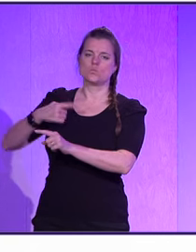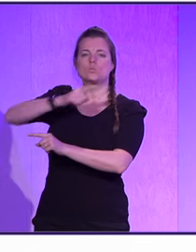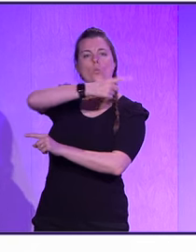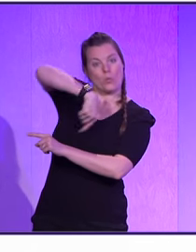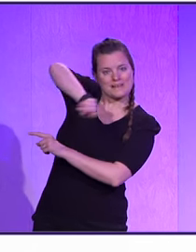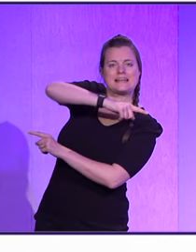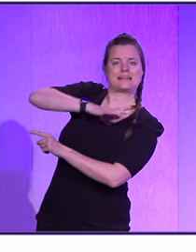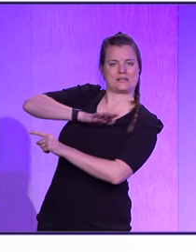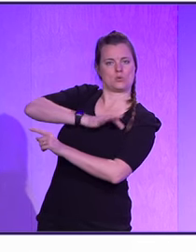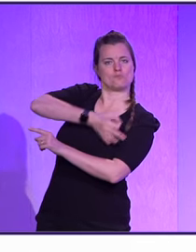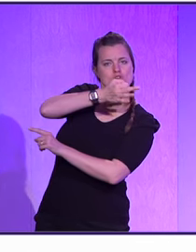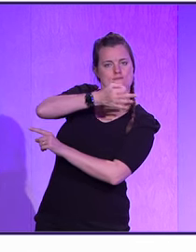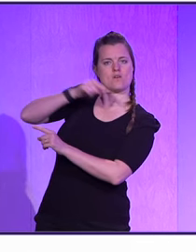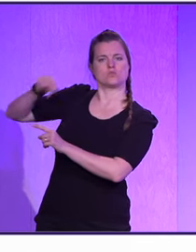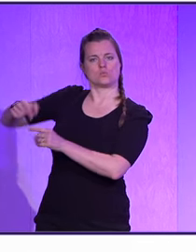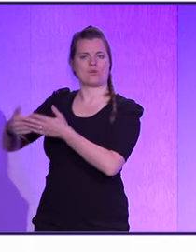that's where we need to get better.